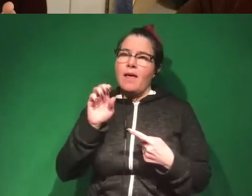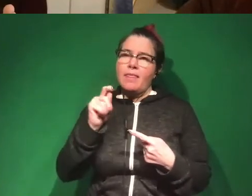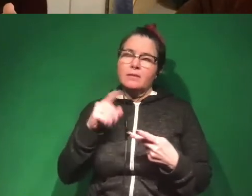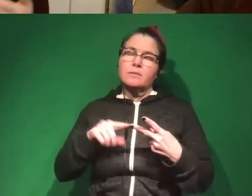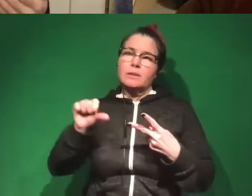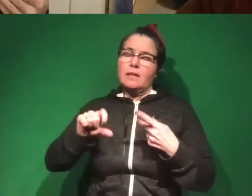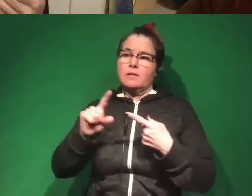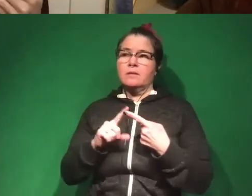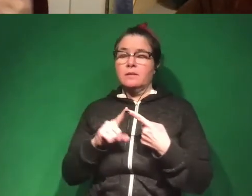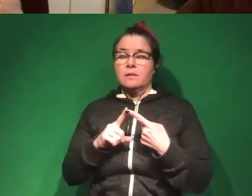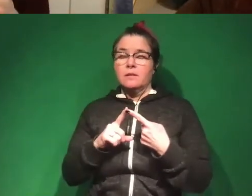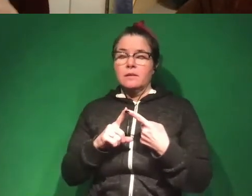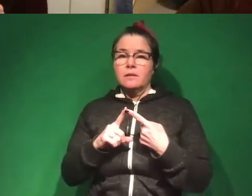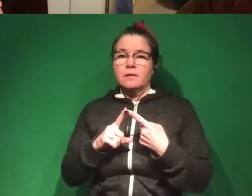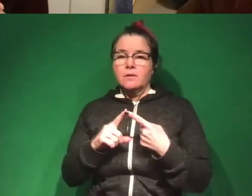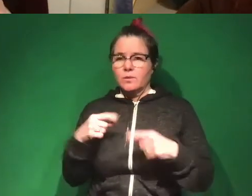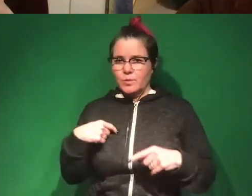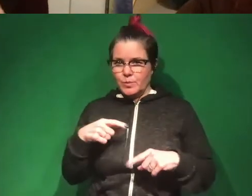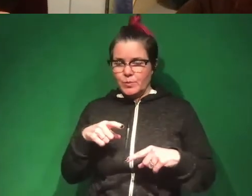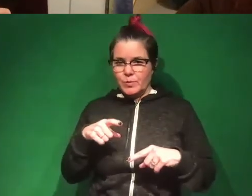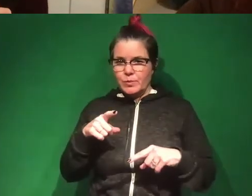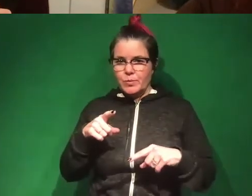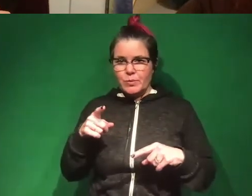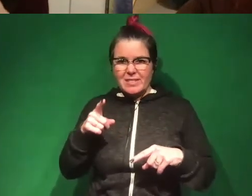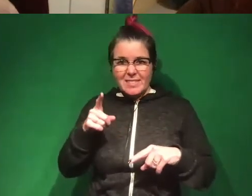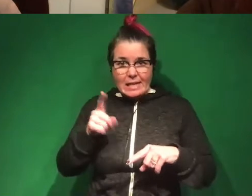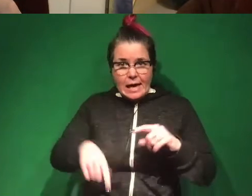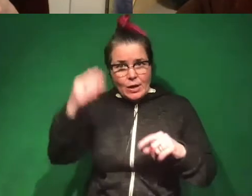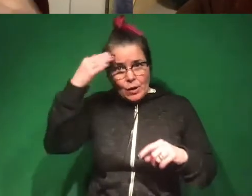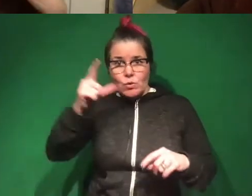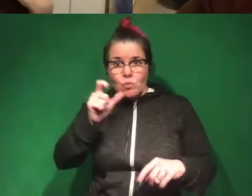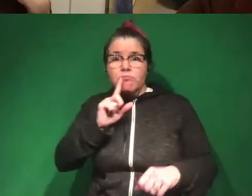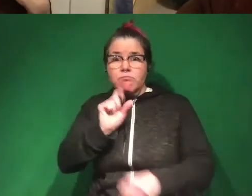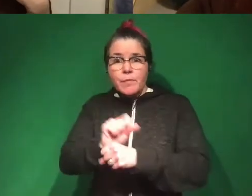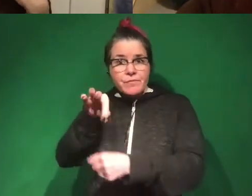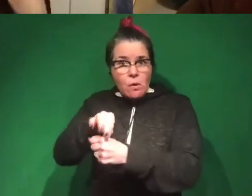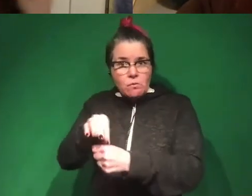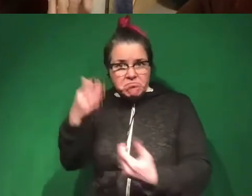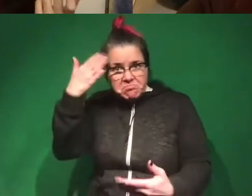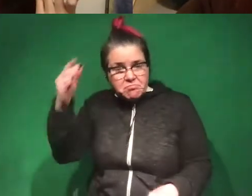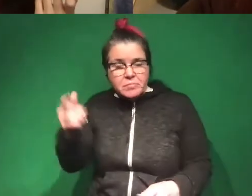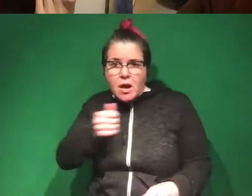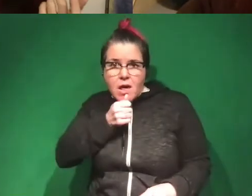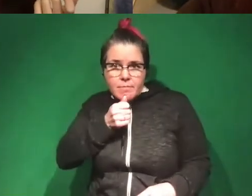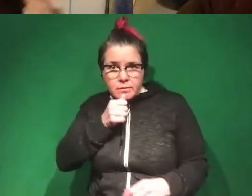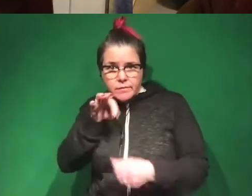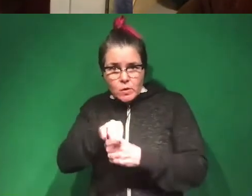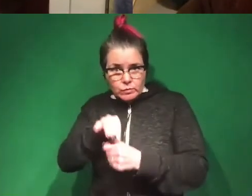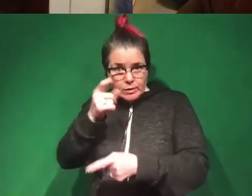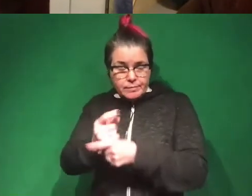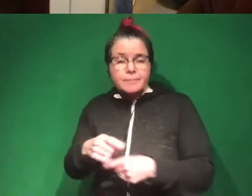So ethically, you know, we can't know who you voted for, because we have anonymous votes, right?